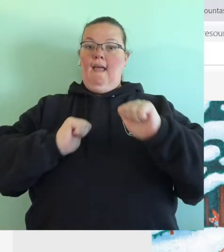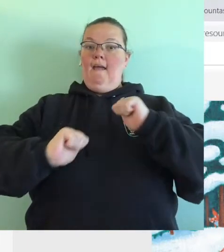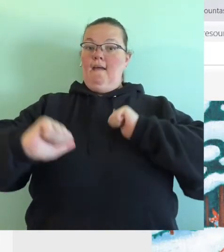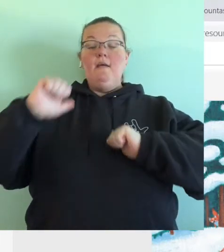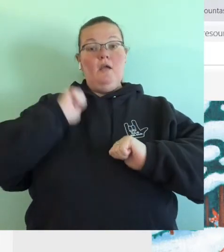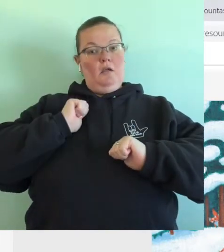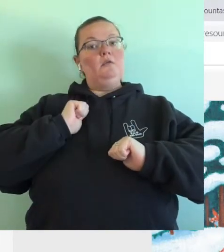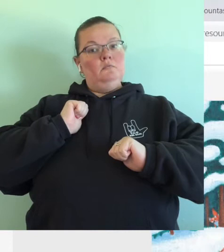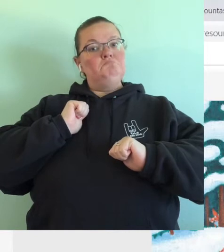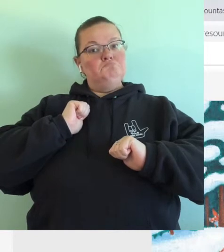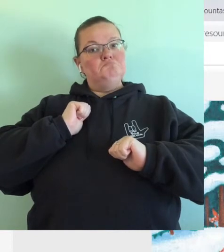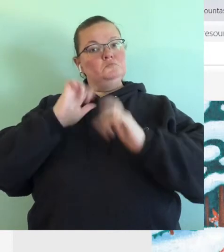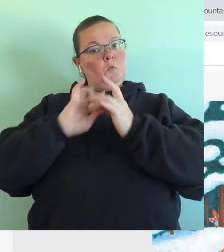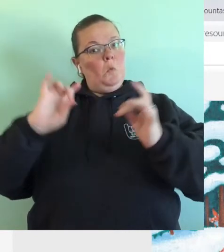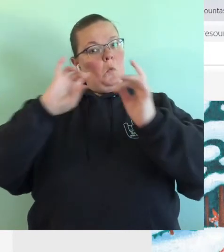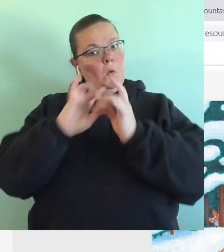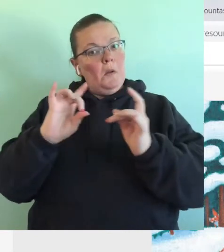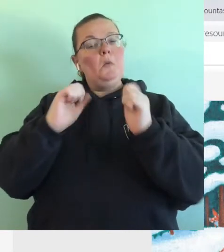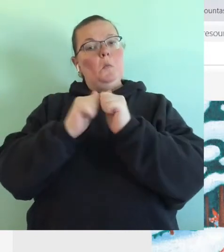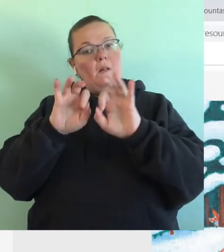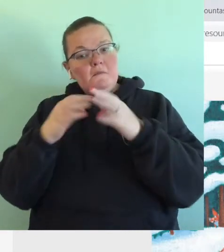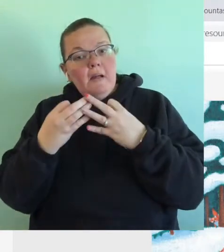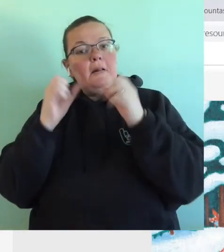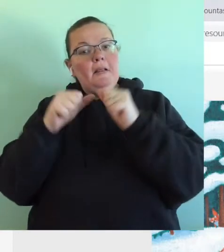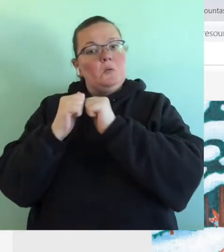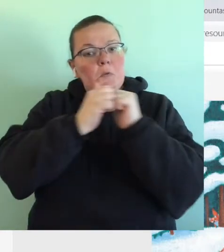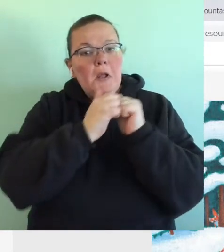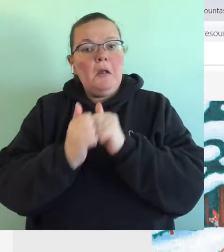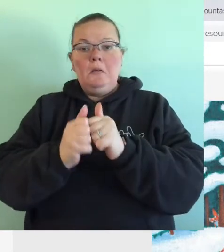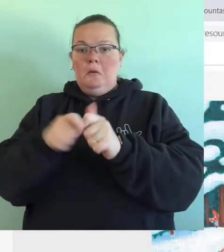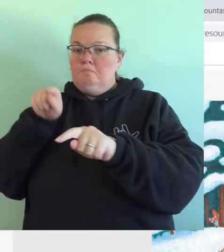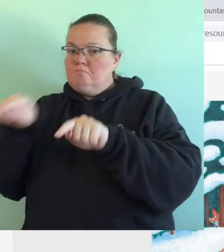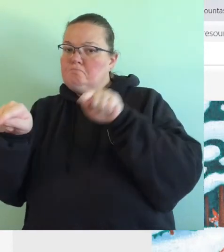to do with your family and give everybody a character and you can do this together.